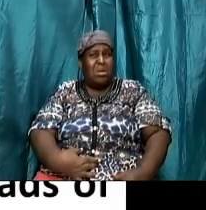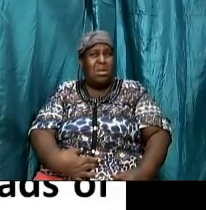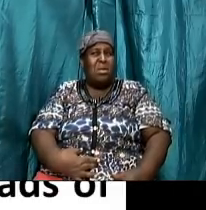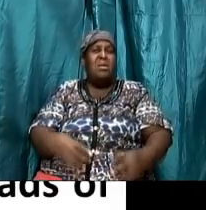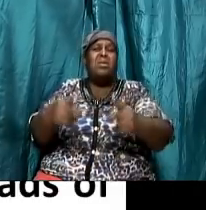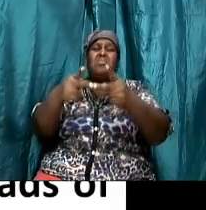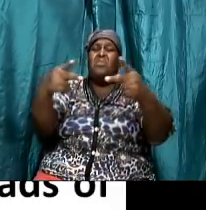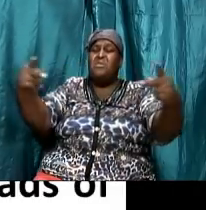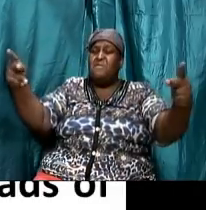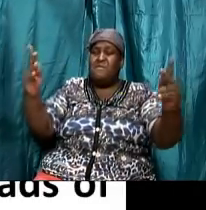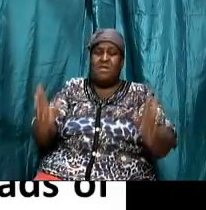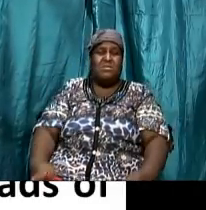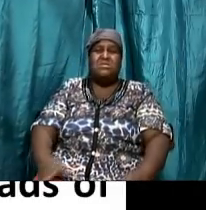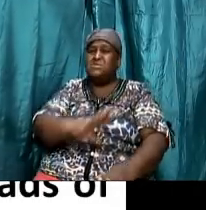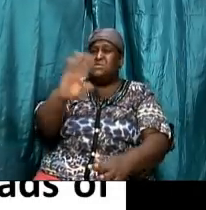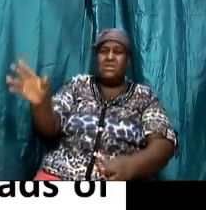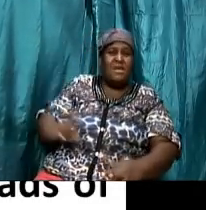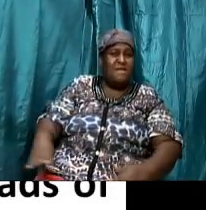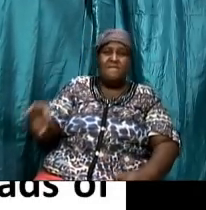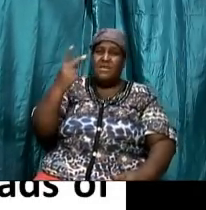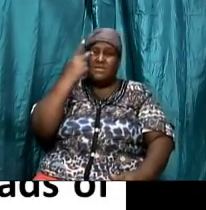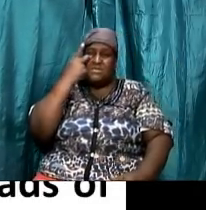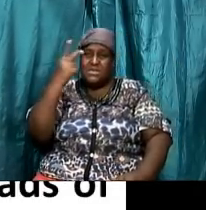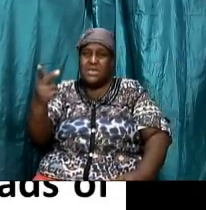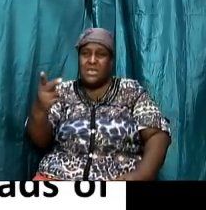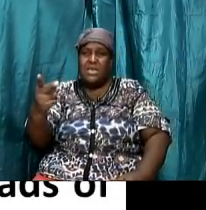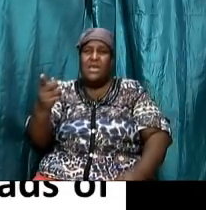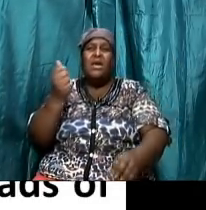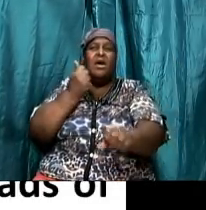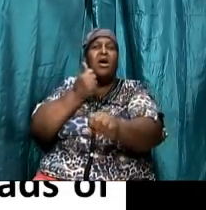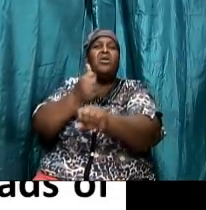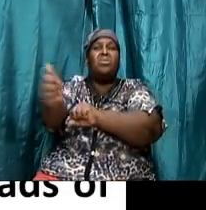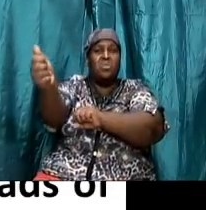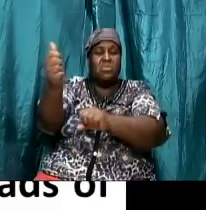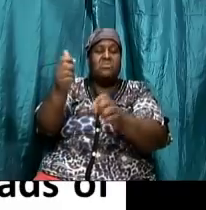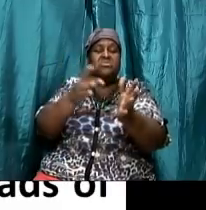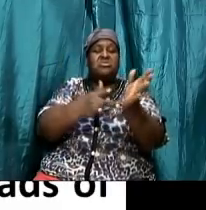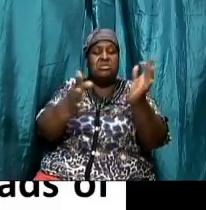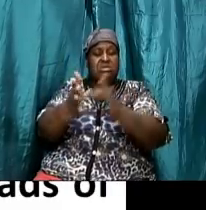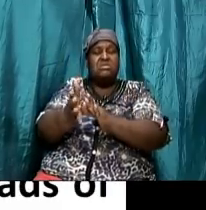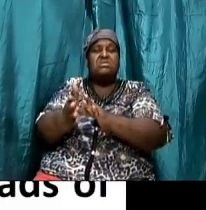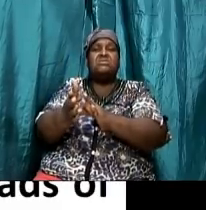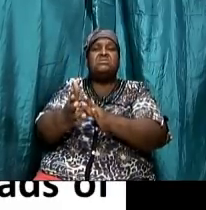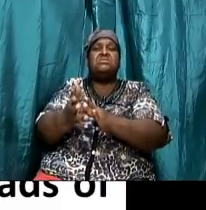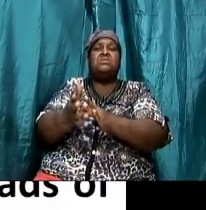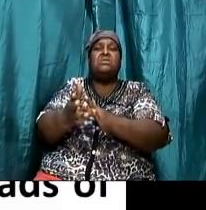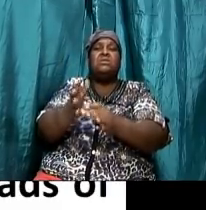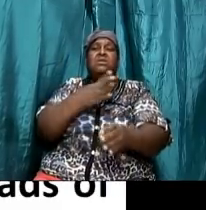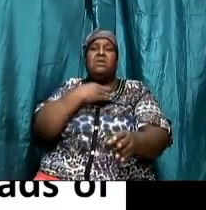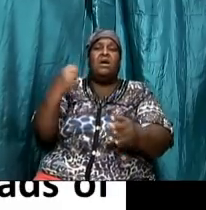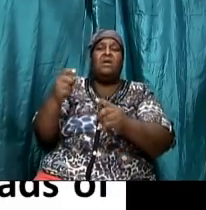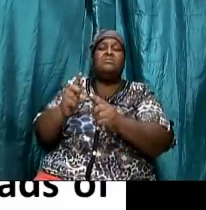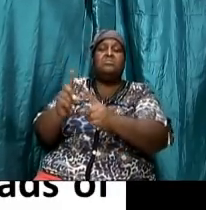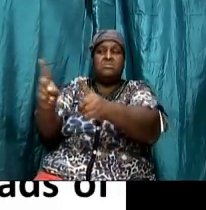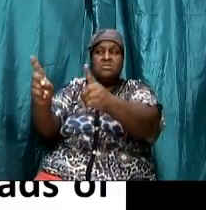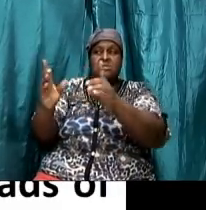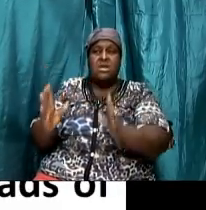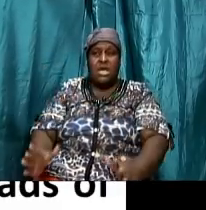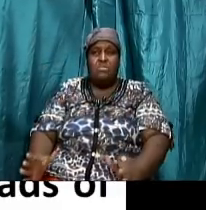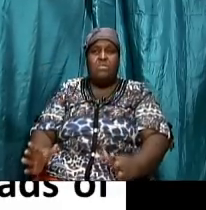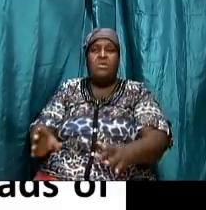pharisees did not see that the pharisees accused jesus and his disciples for breaking the sabbath